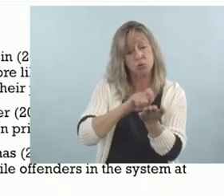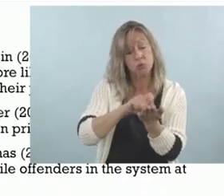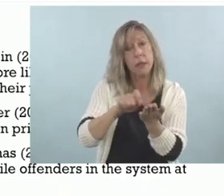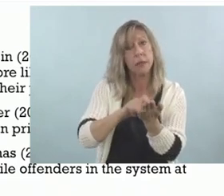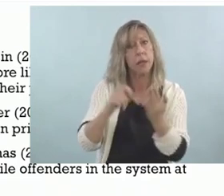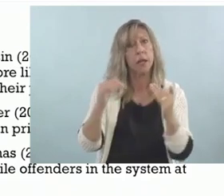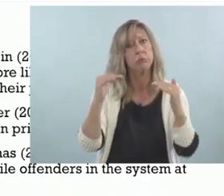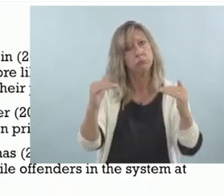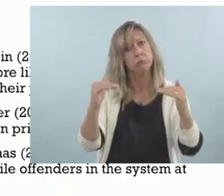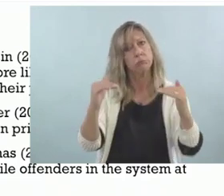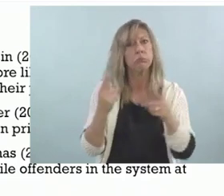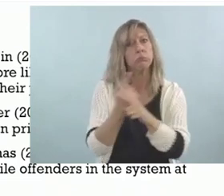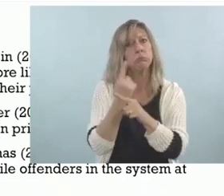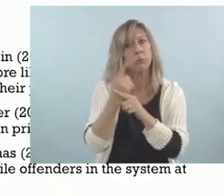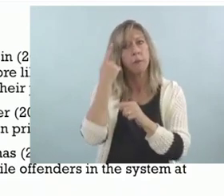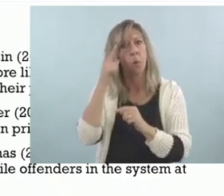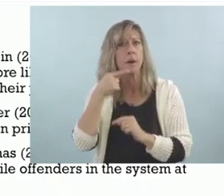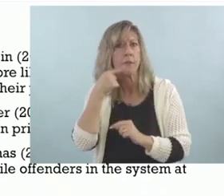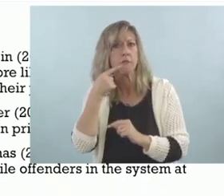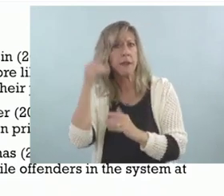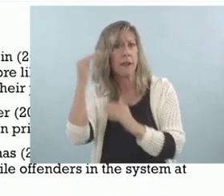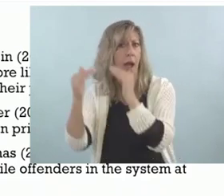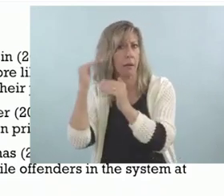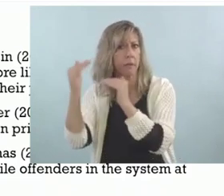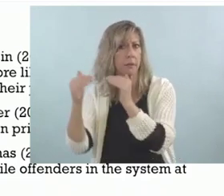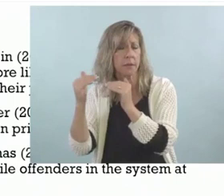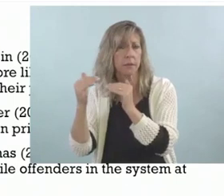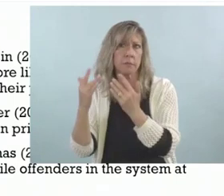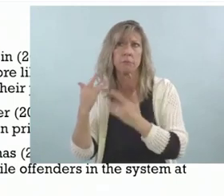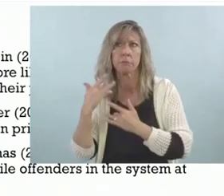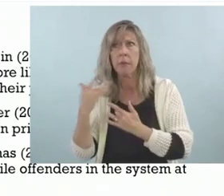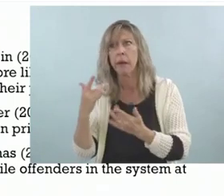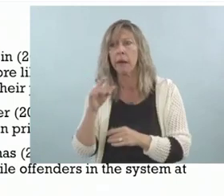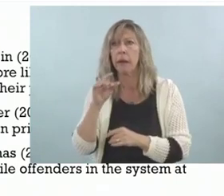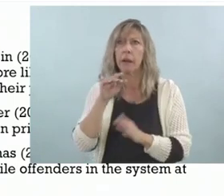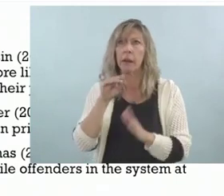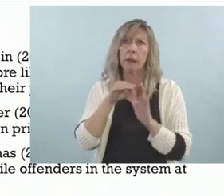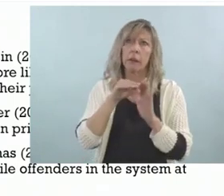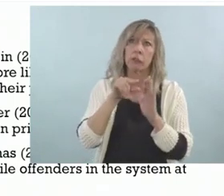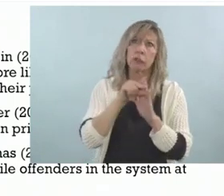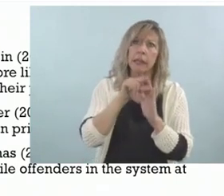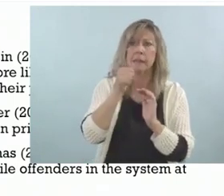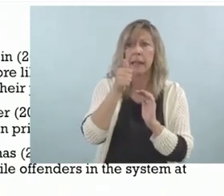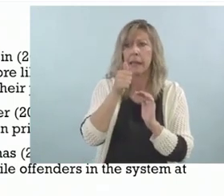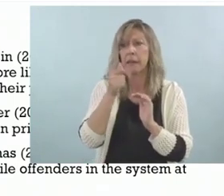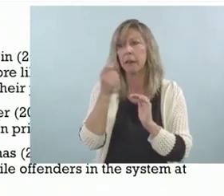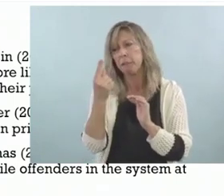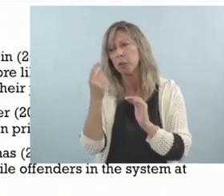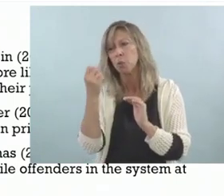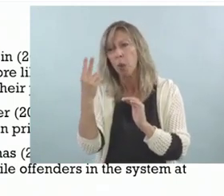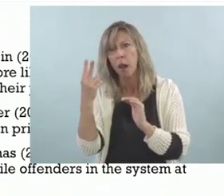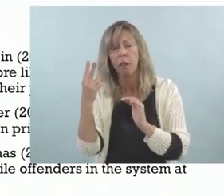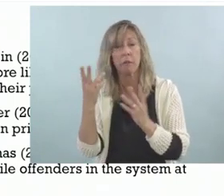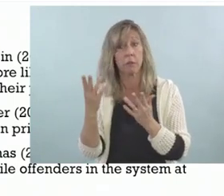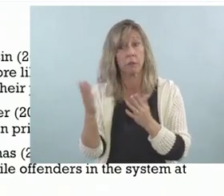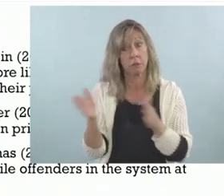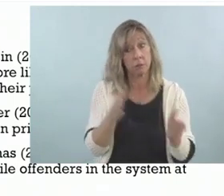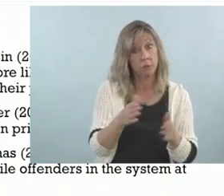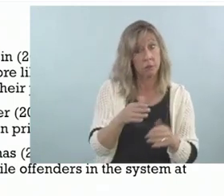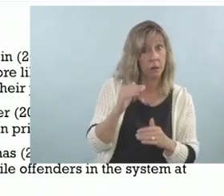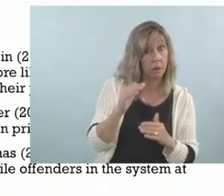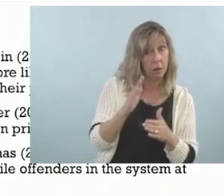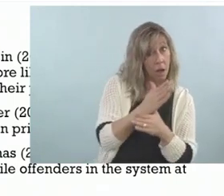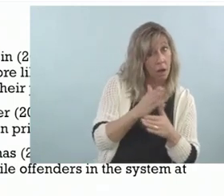handbooks, and they tend to be written at the 10th to 12th grade reading level. The average deaf child is reading